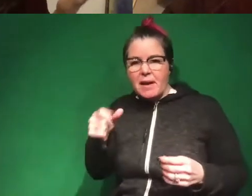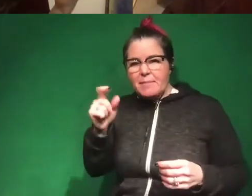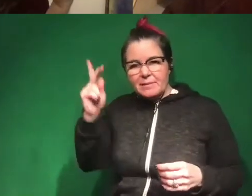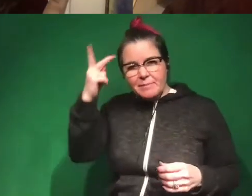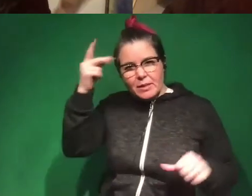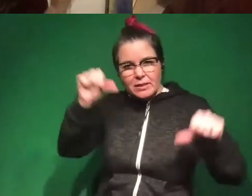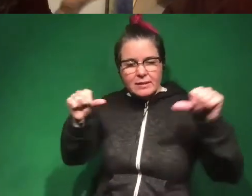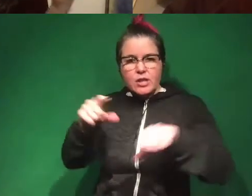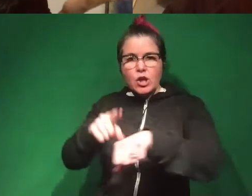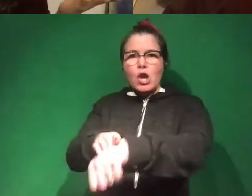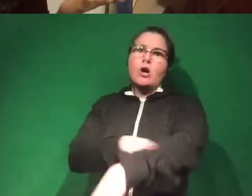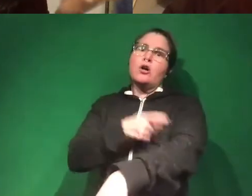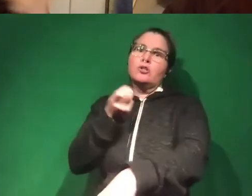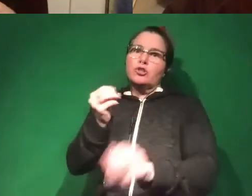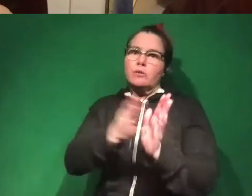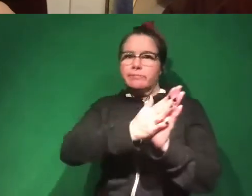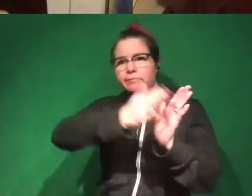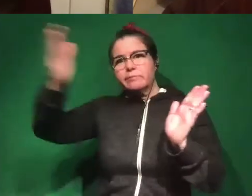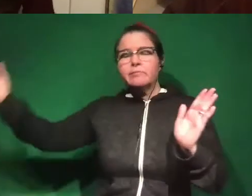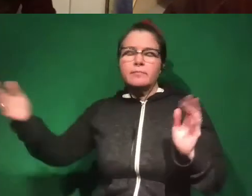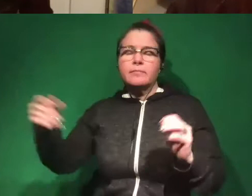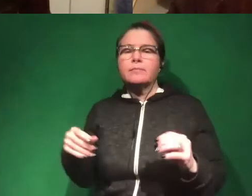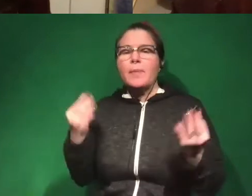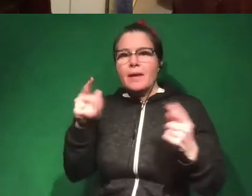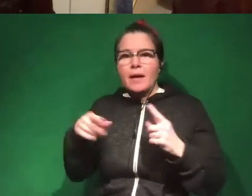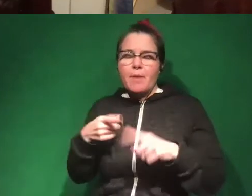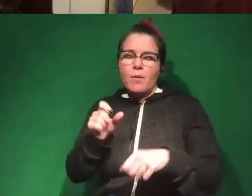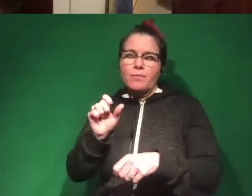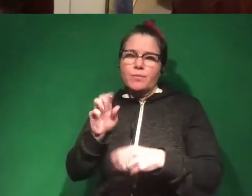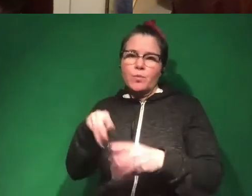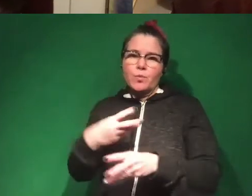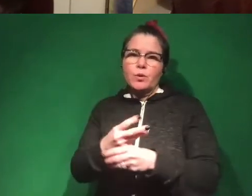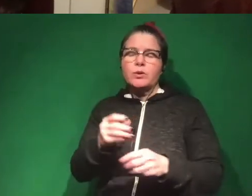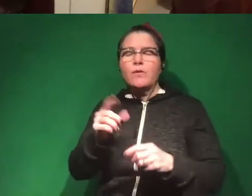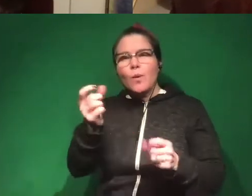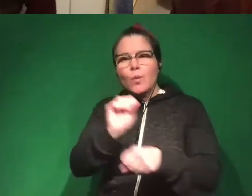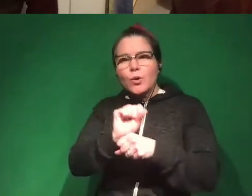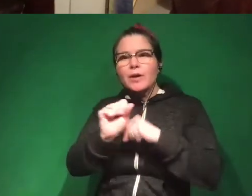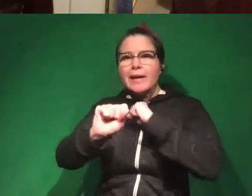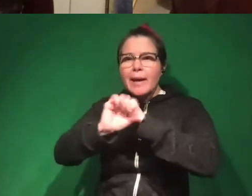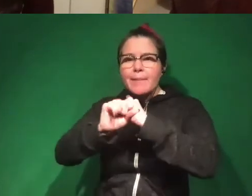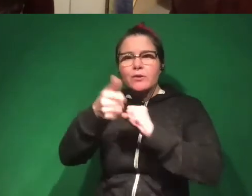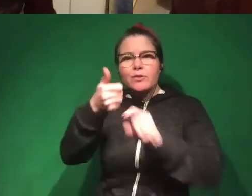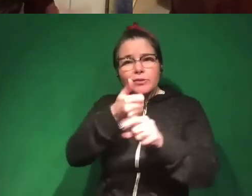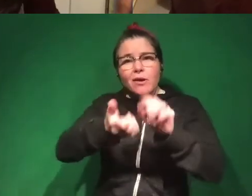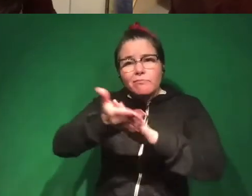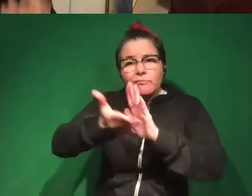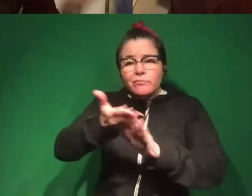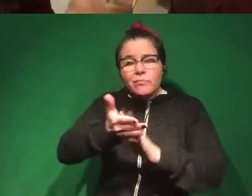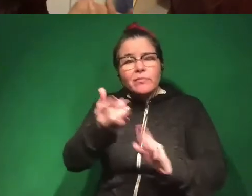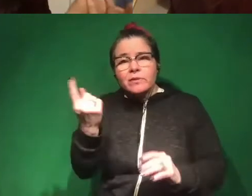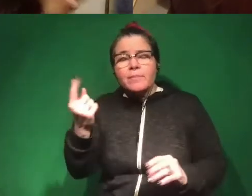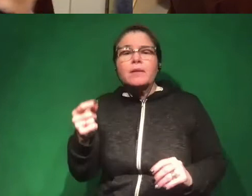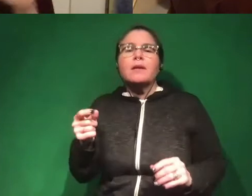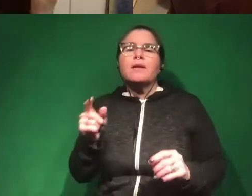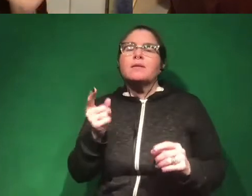way of thinking about the world. And so if you're interested in working for a campaign or running for office, maybe something more on the